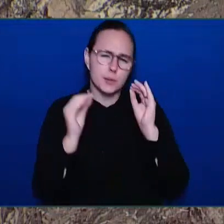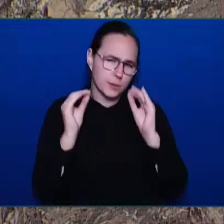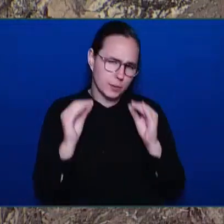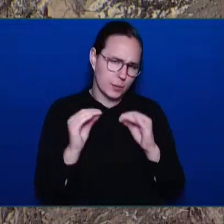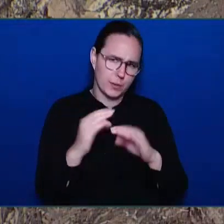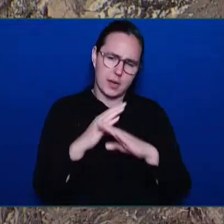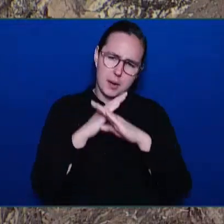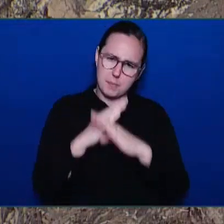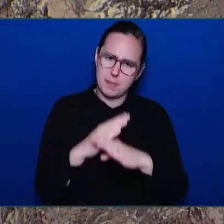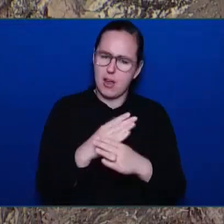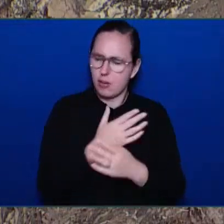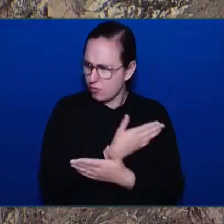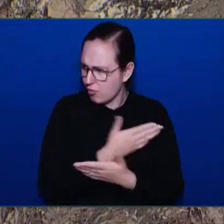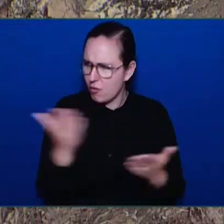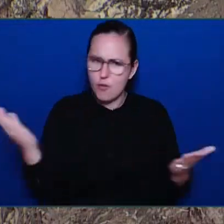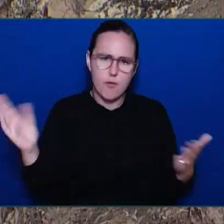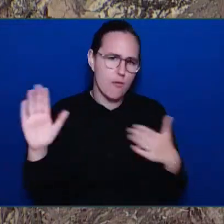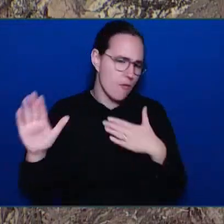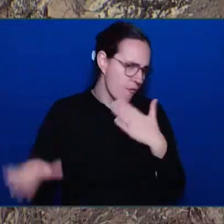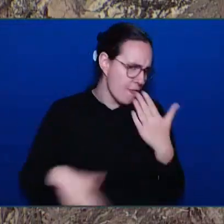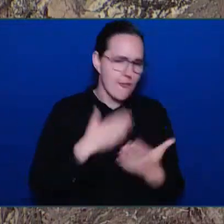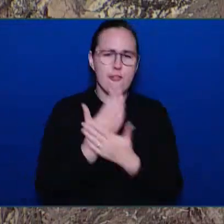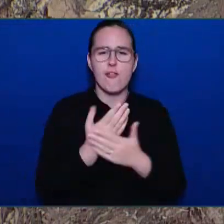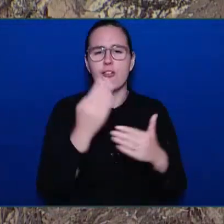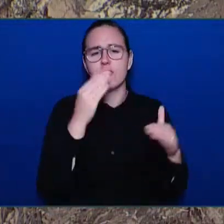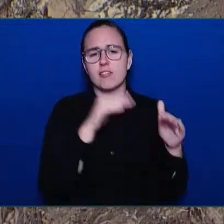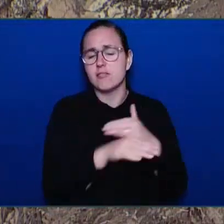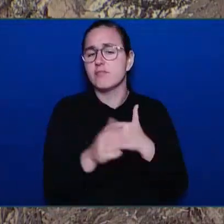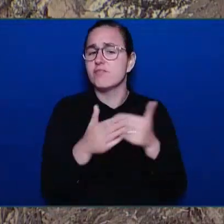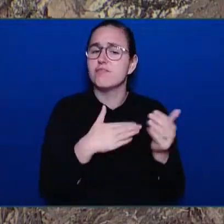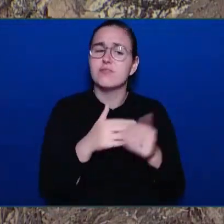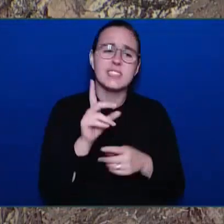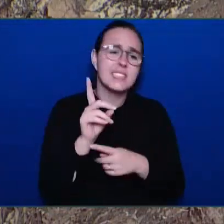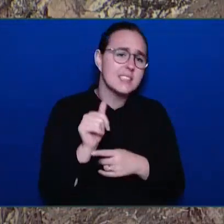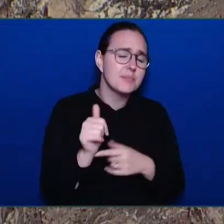community to come together to make connections through play. Thank you.